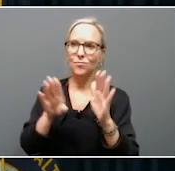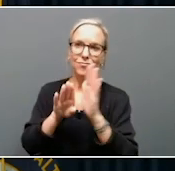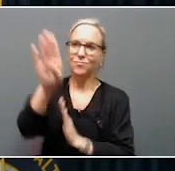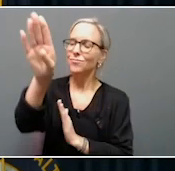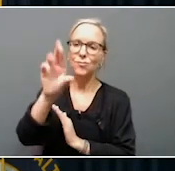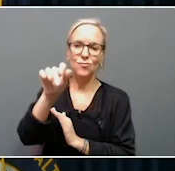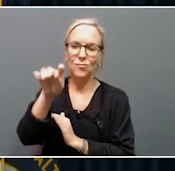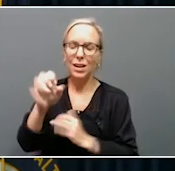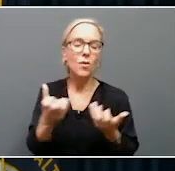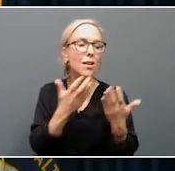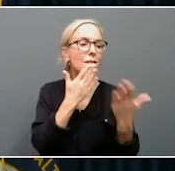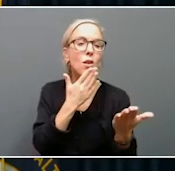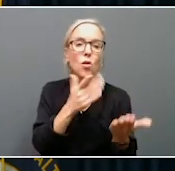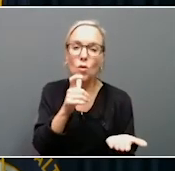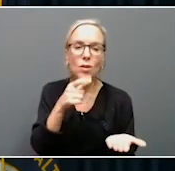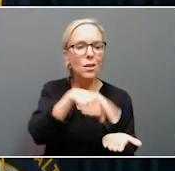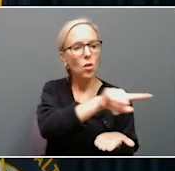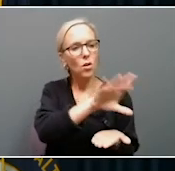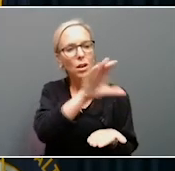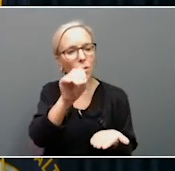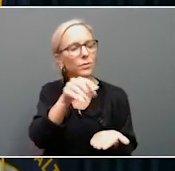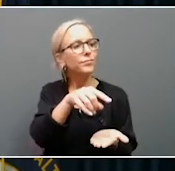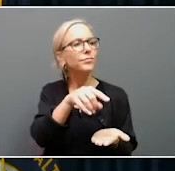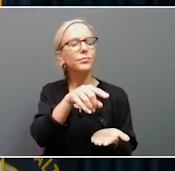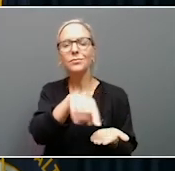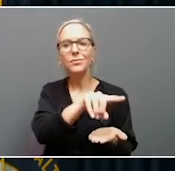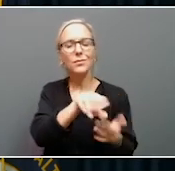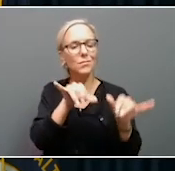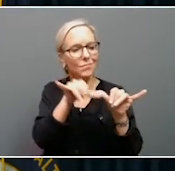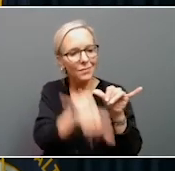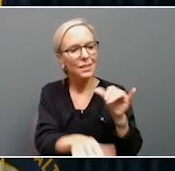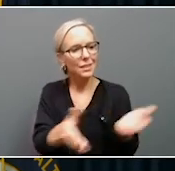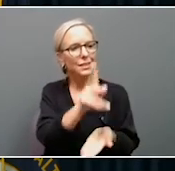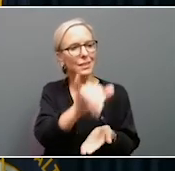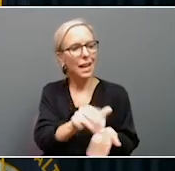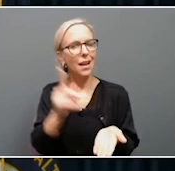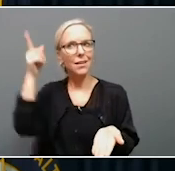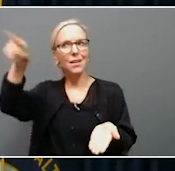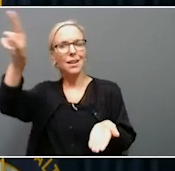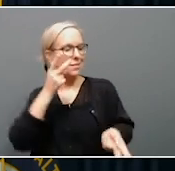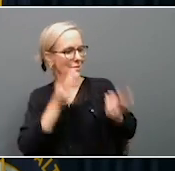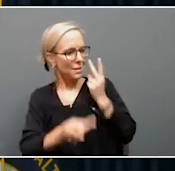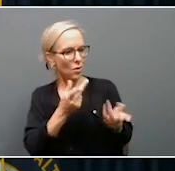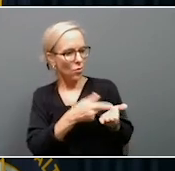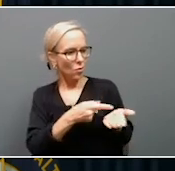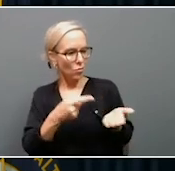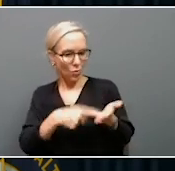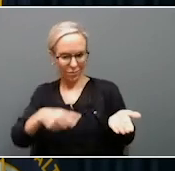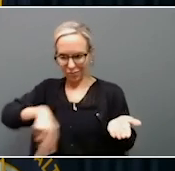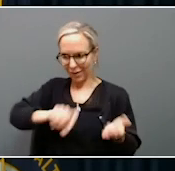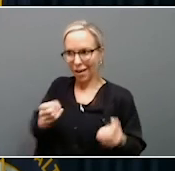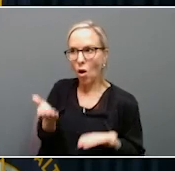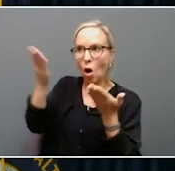a lot of thanks to that from companies that have been in Kentucky, have seen what we have to offer and choose to expand here when they